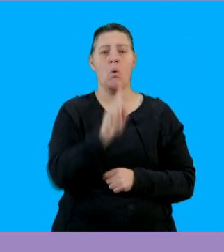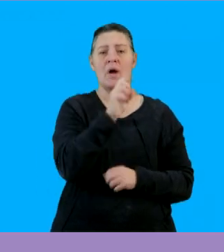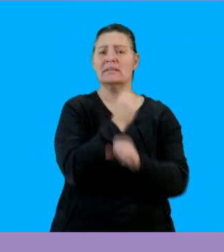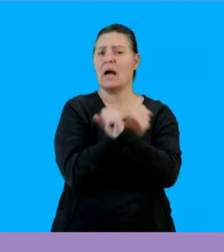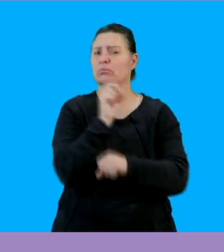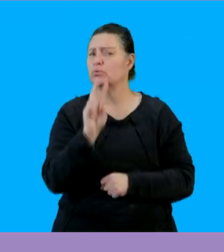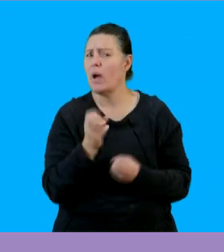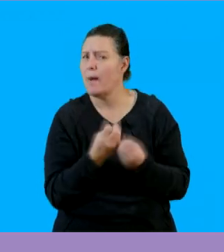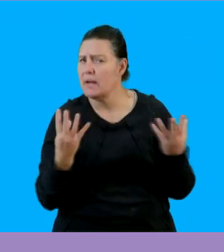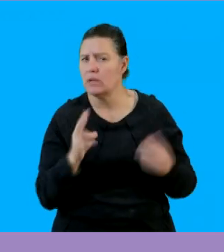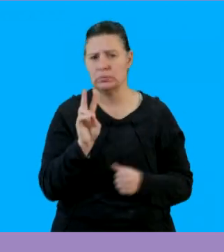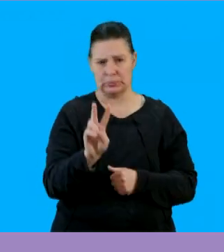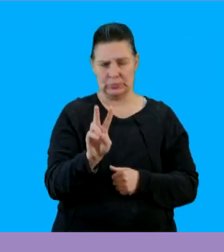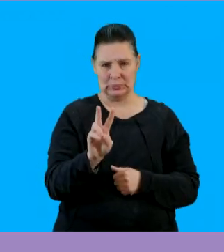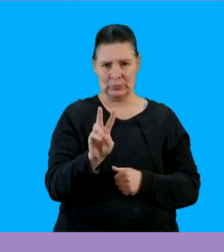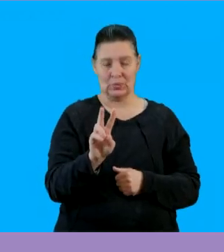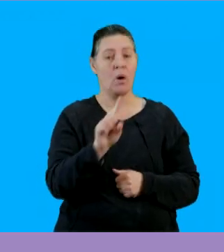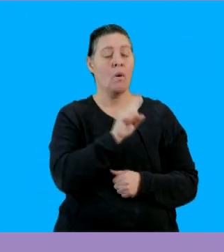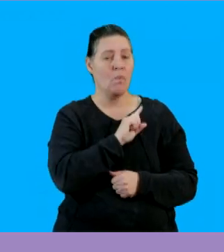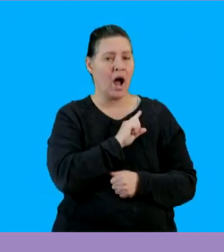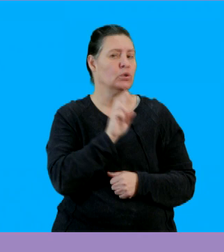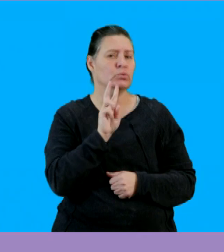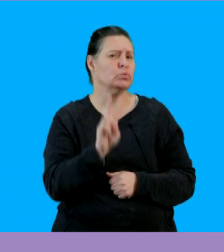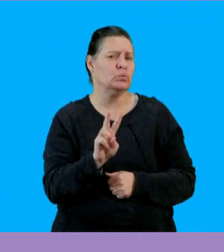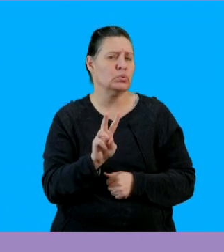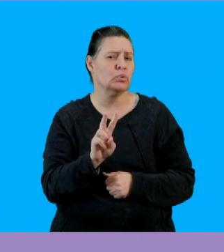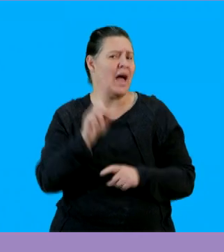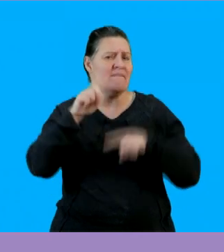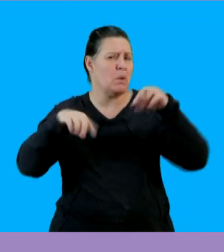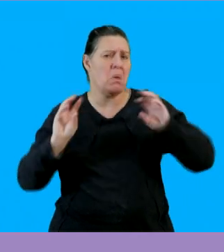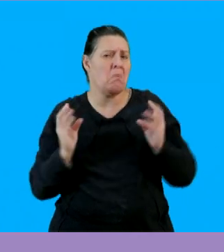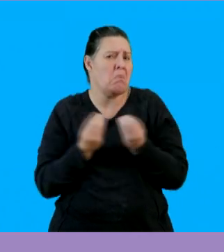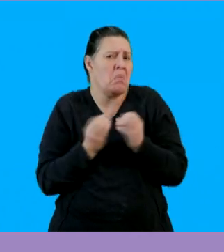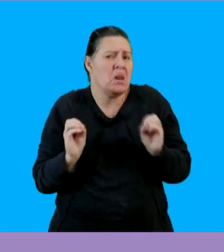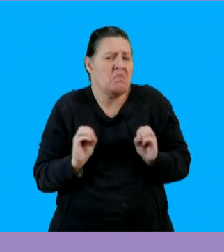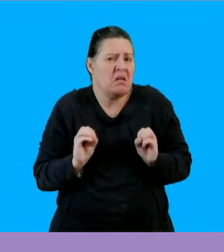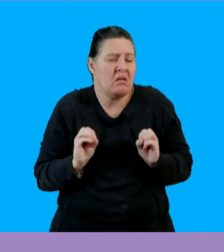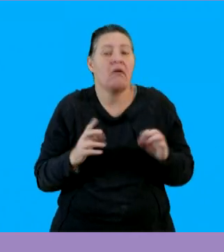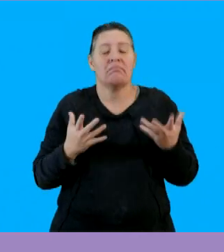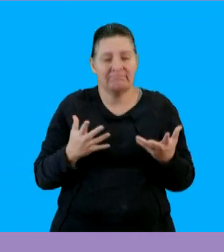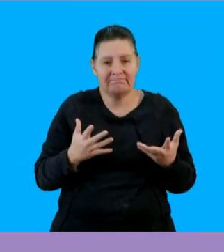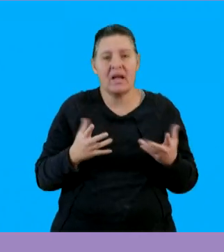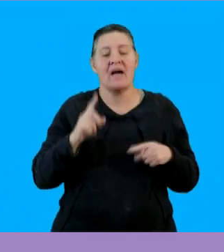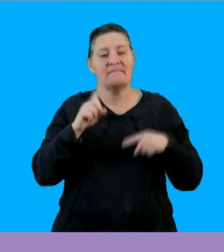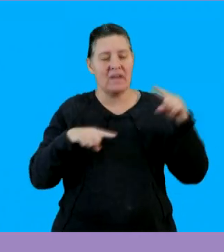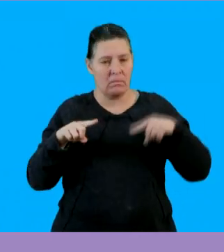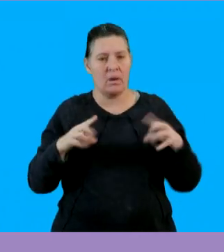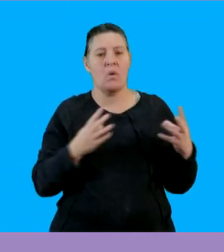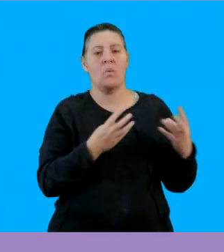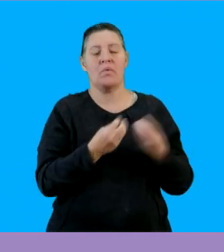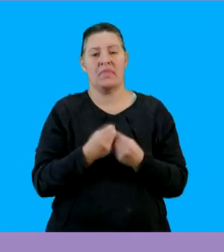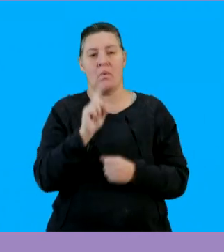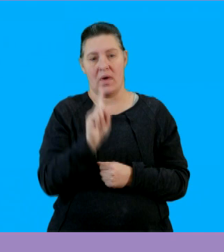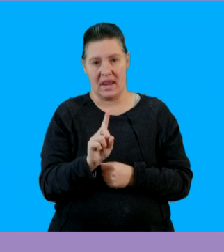so what is 1 multiplied by 2 that is 2 and because the 2 does not have any variables with it then we are going to take the